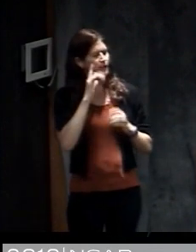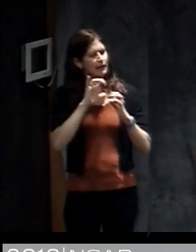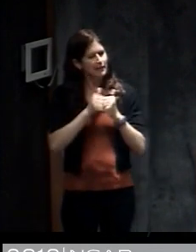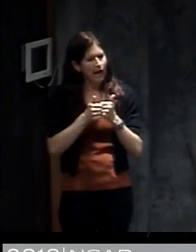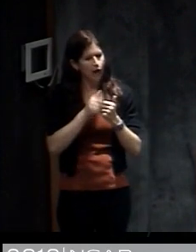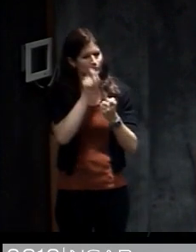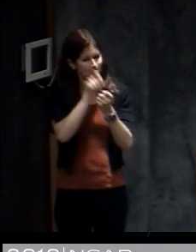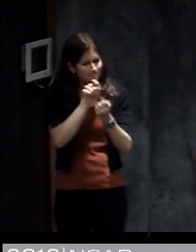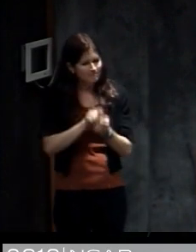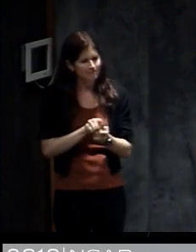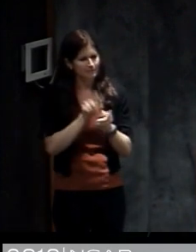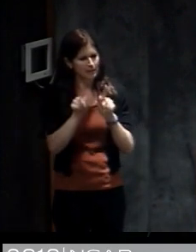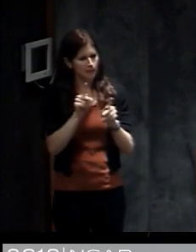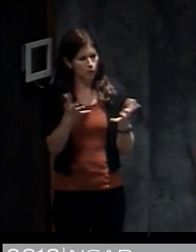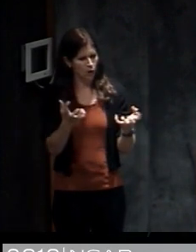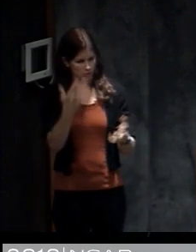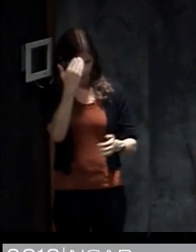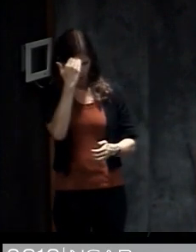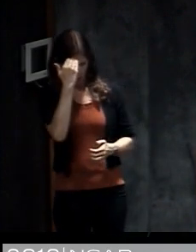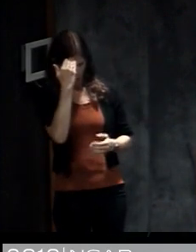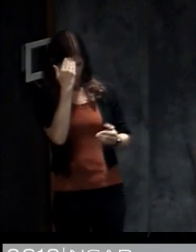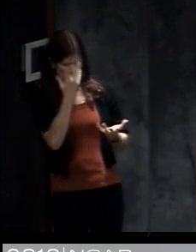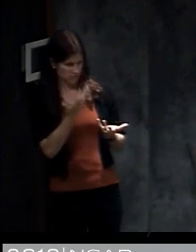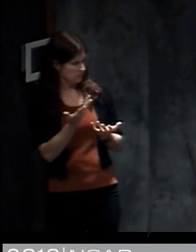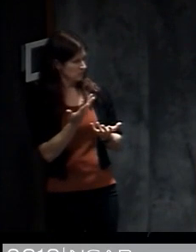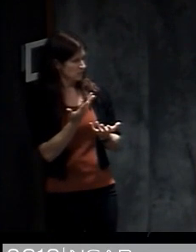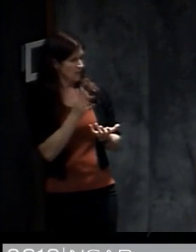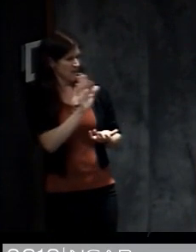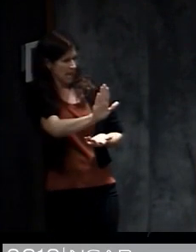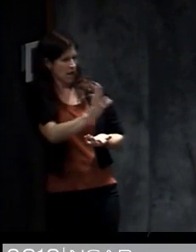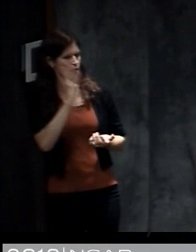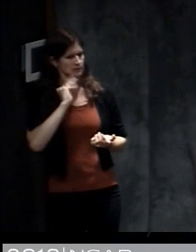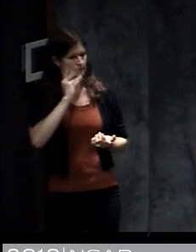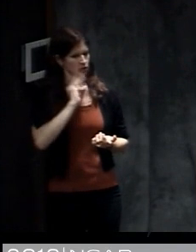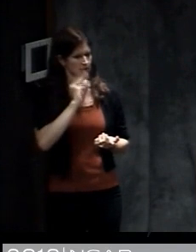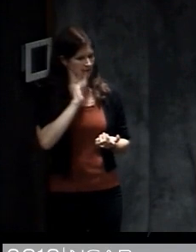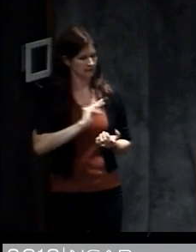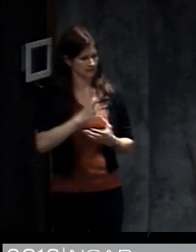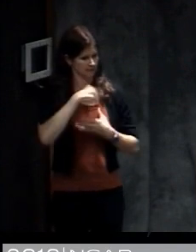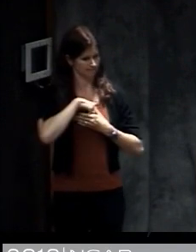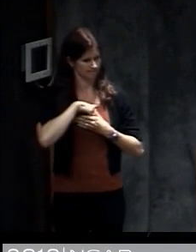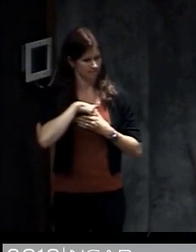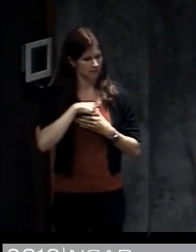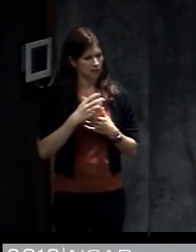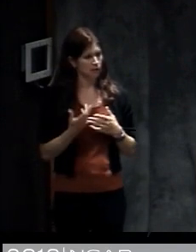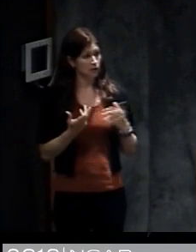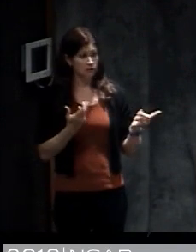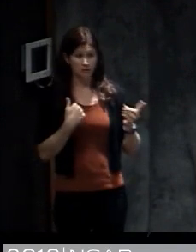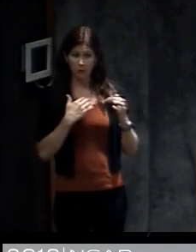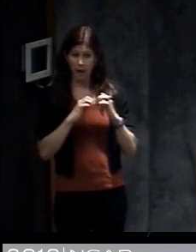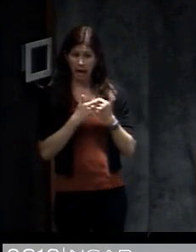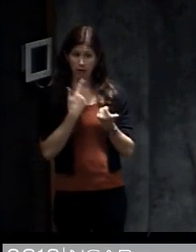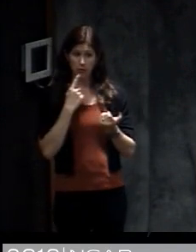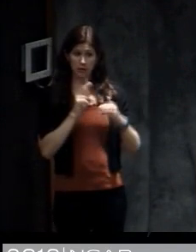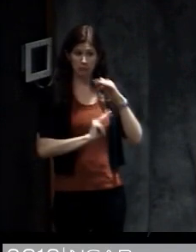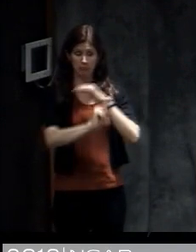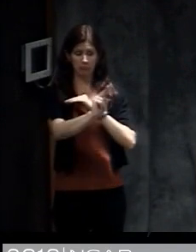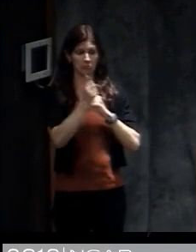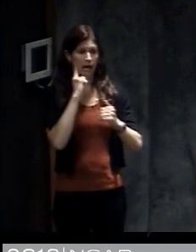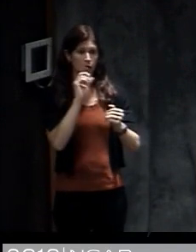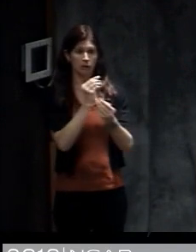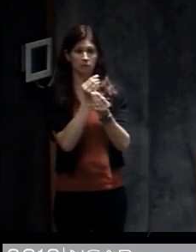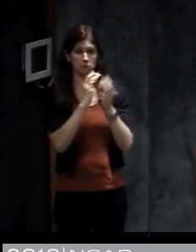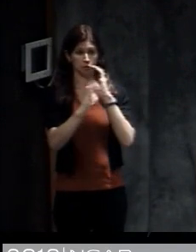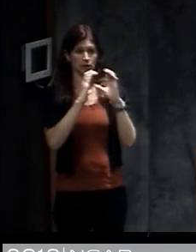know what kinds of hazardous conditions and impacts they will experience. And this raises important questions about how do we forecast this information? How do we